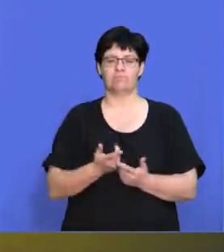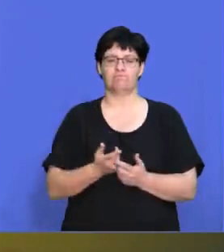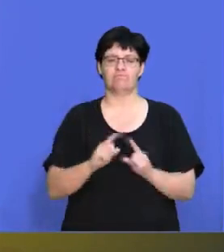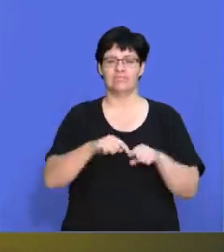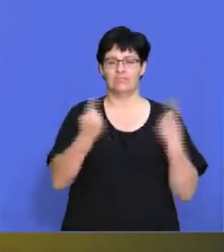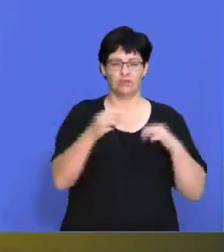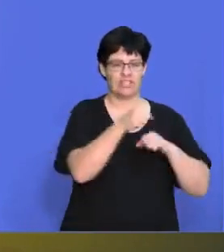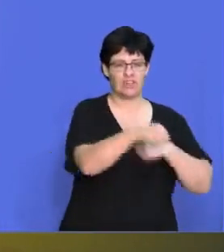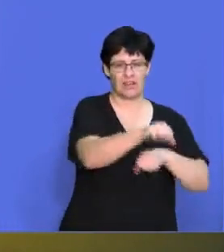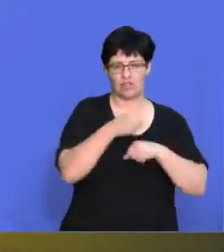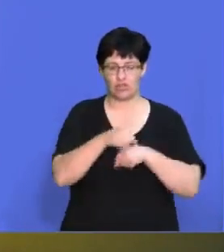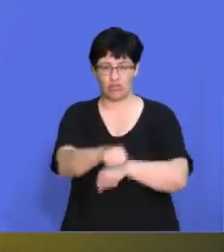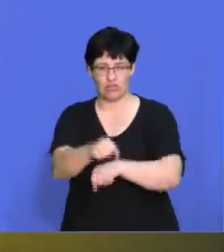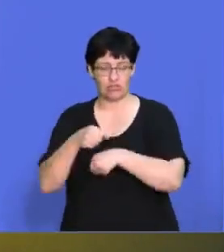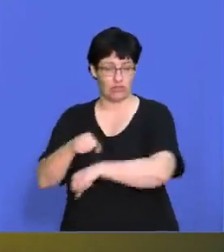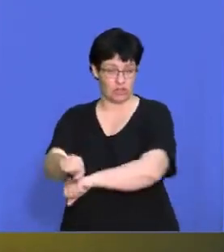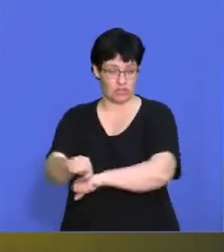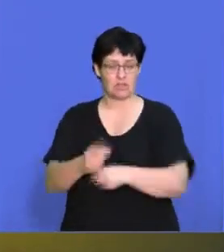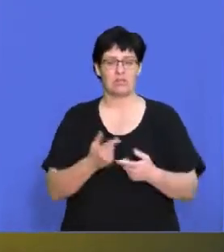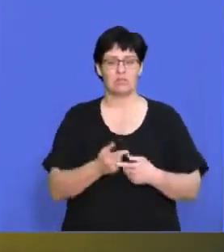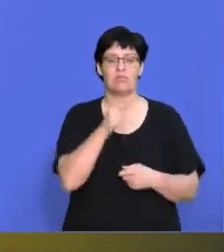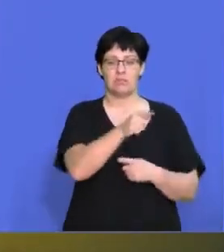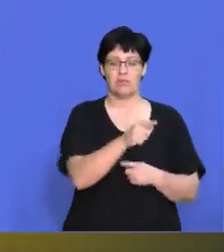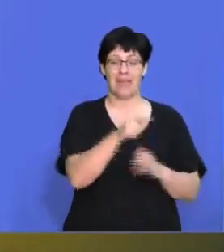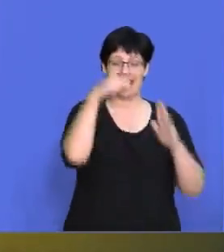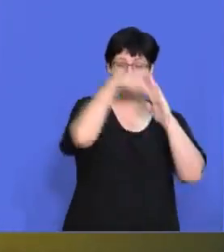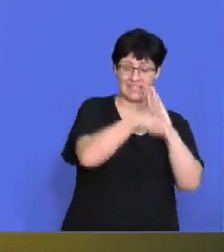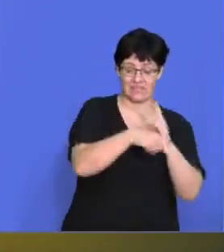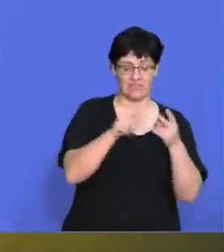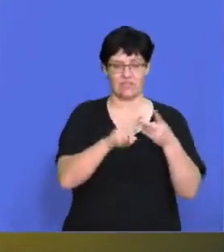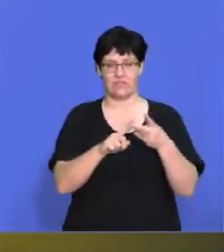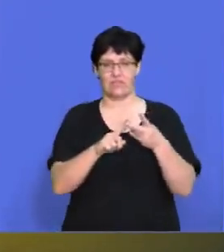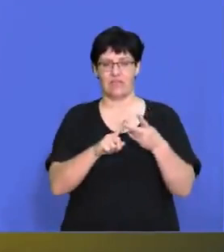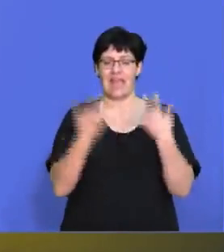types of strategies in terms of are they intensive,